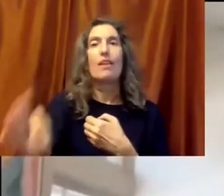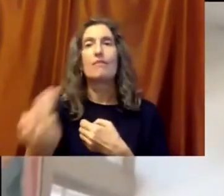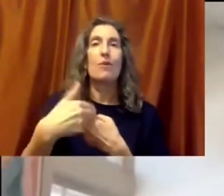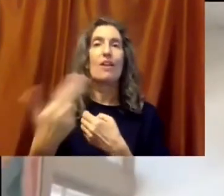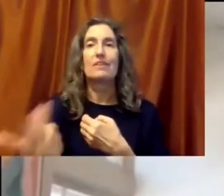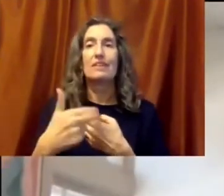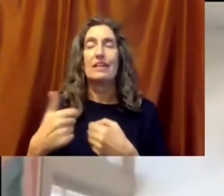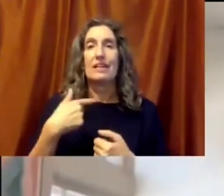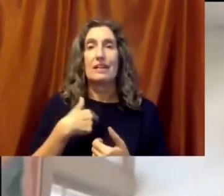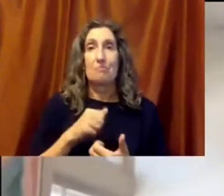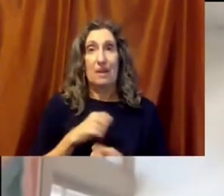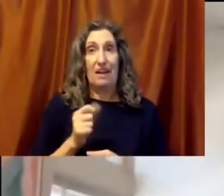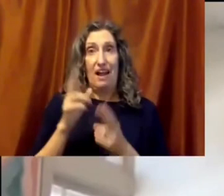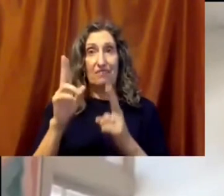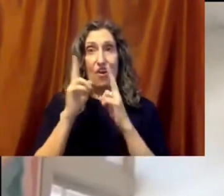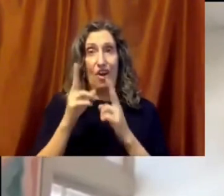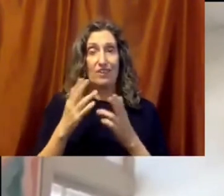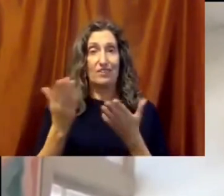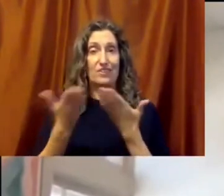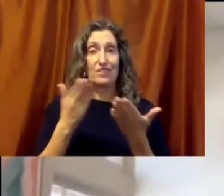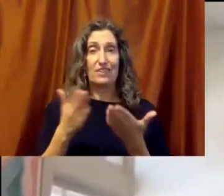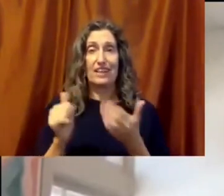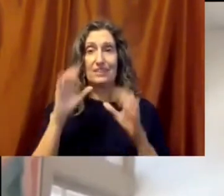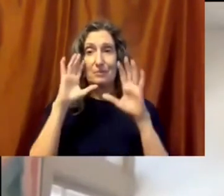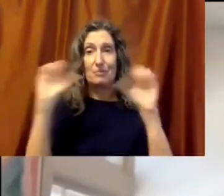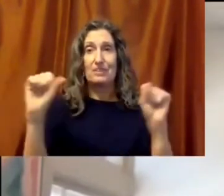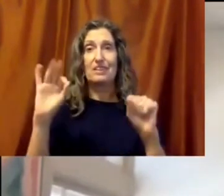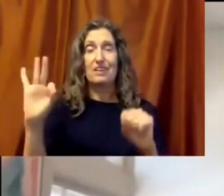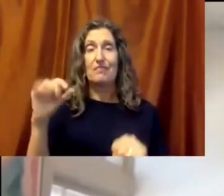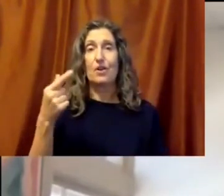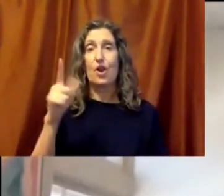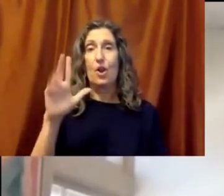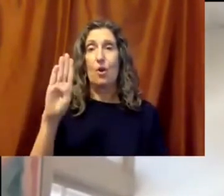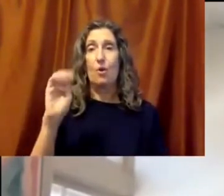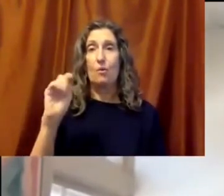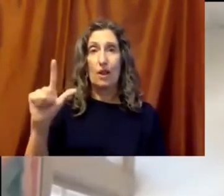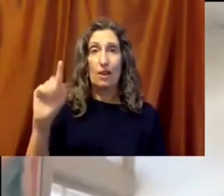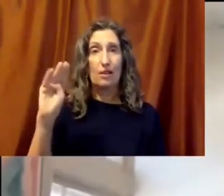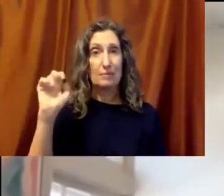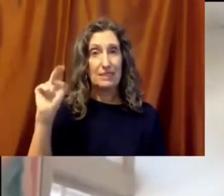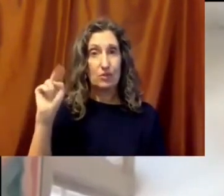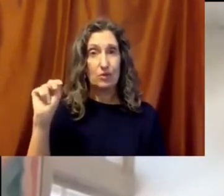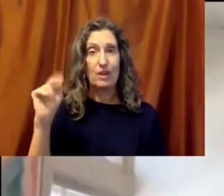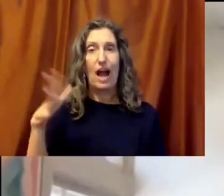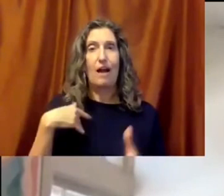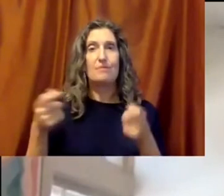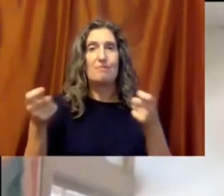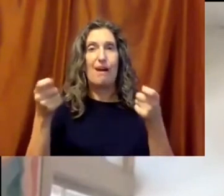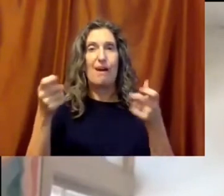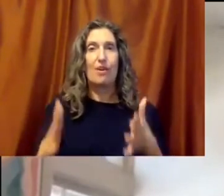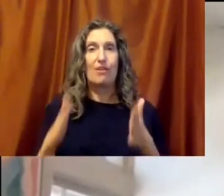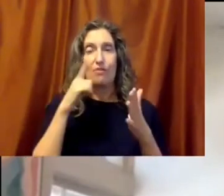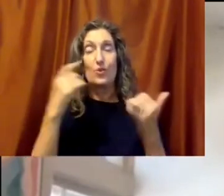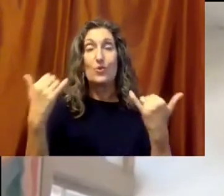I have the honor of serving as President of Global Minnesota and moderator for today. There